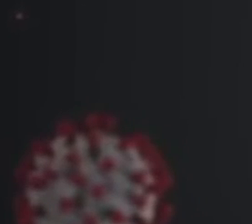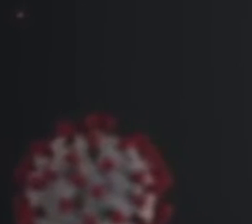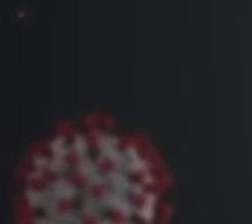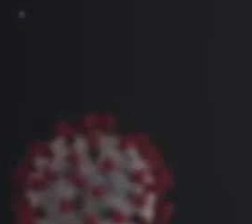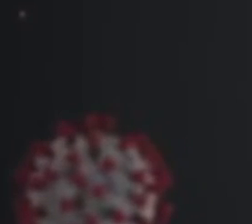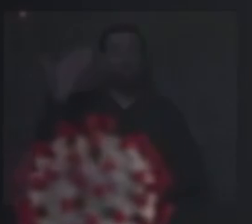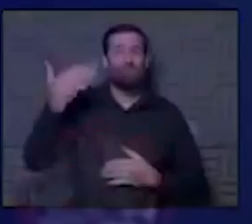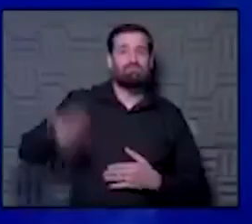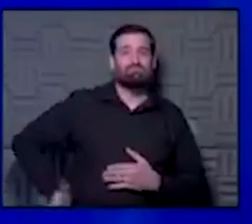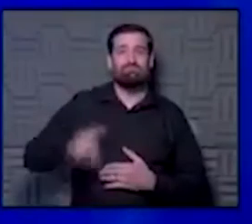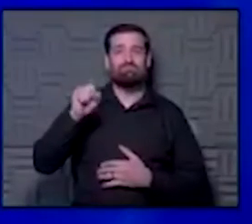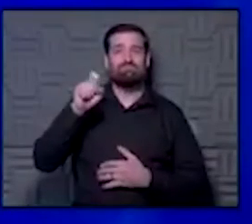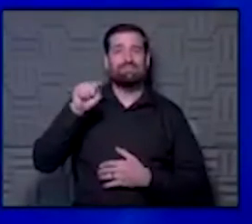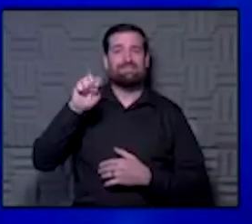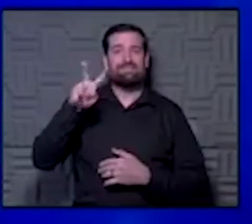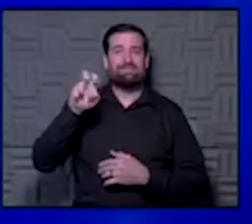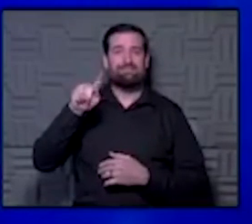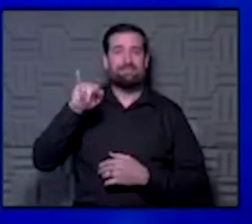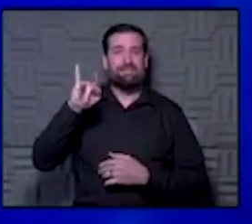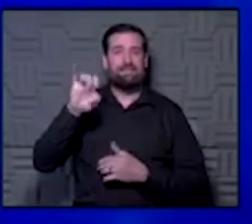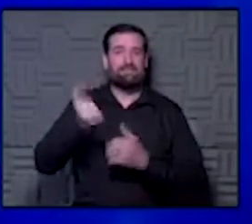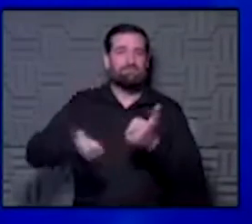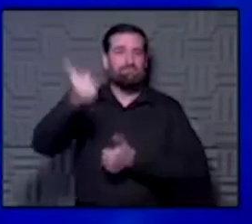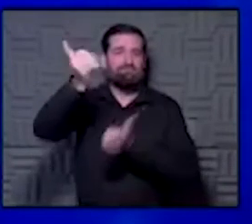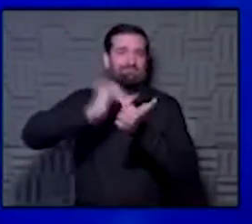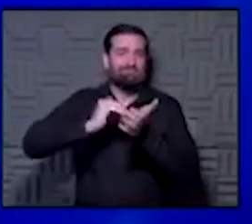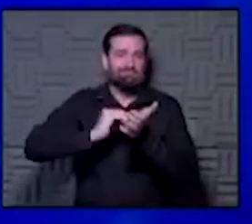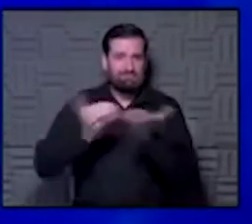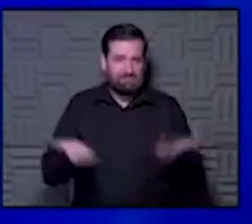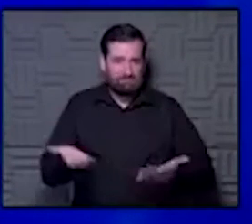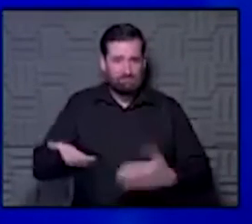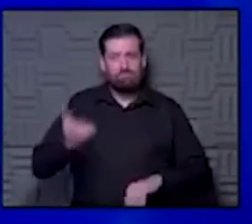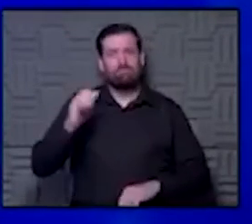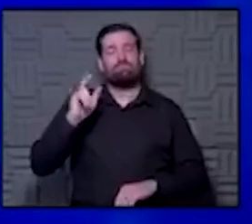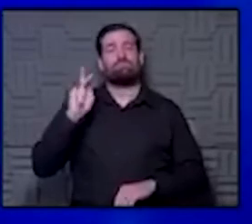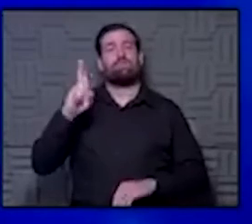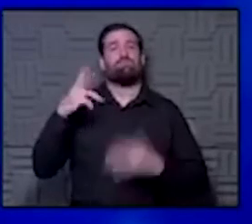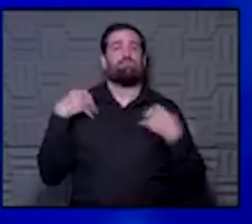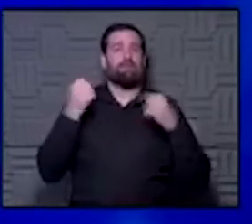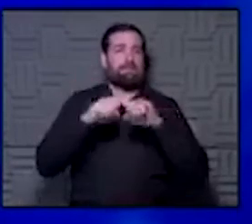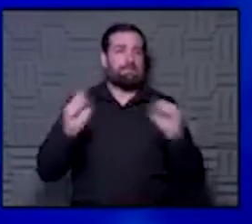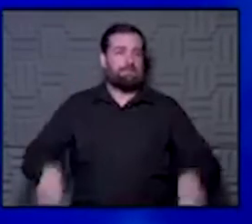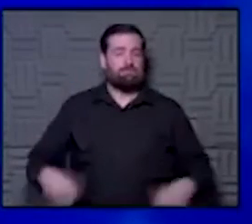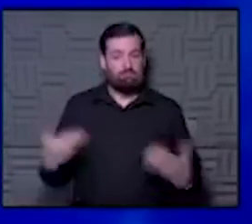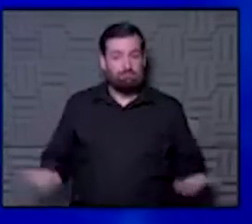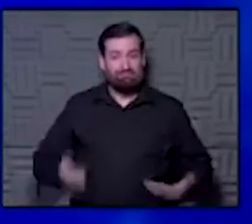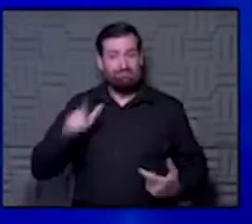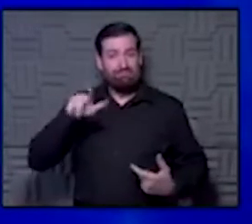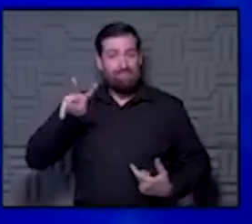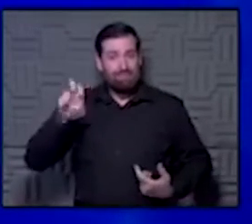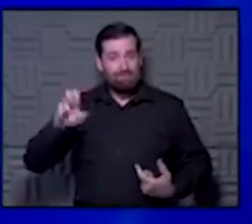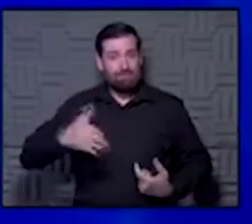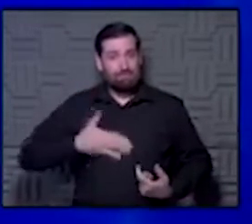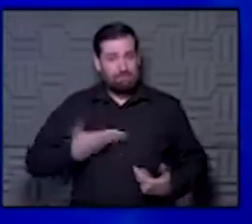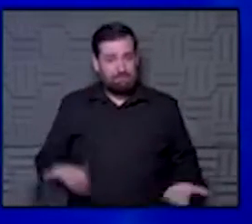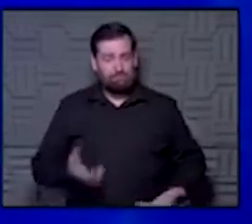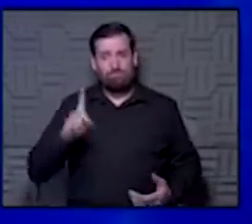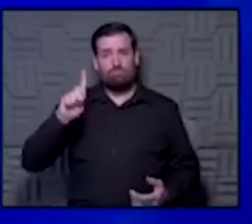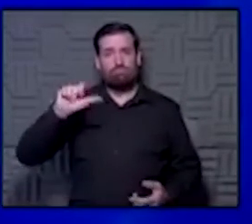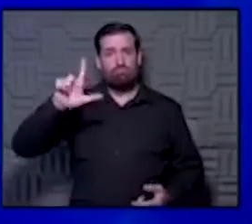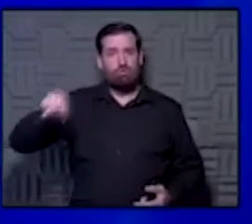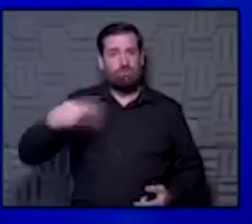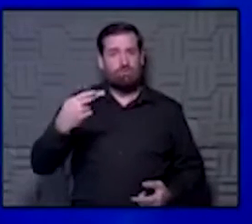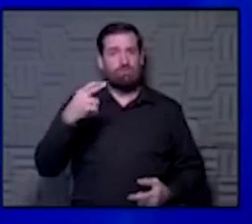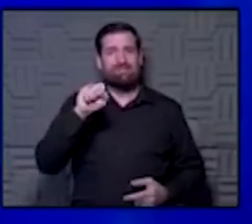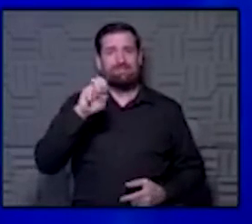Good morning, this is Steve Stites, Chief Medical Officer here at the University of Kansas Health System. We're broadcasting live and glad you're here with us. We're down in the Dolph Simons